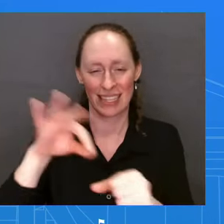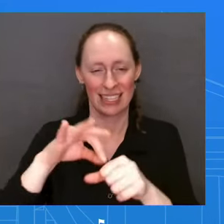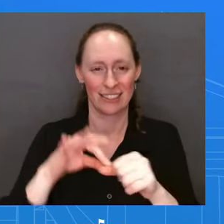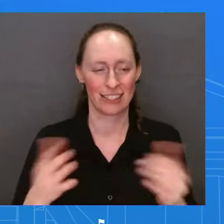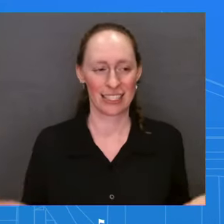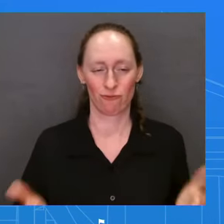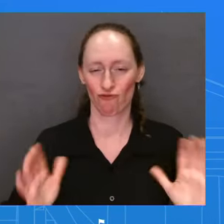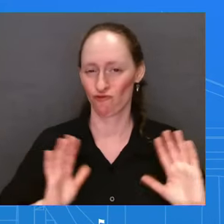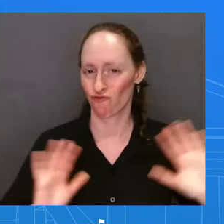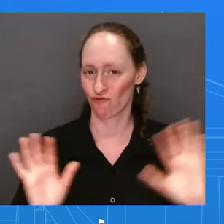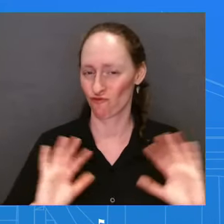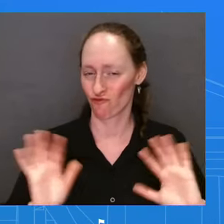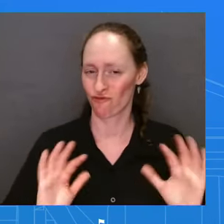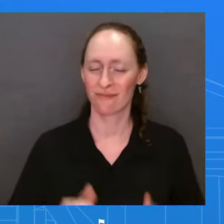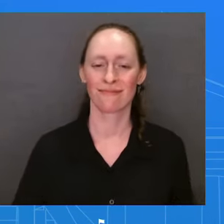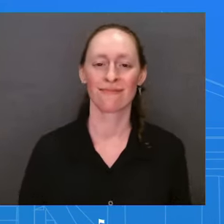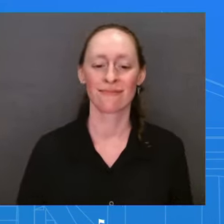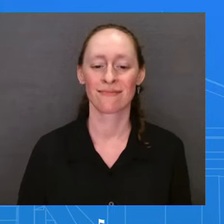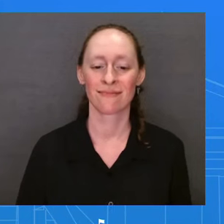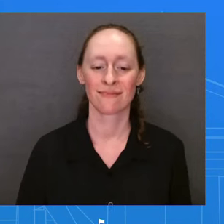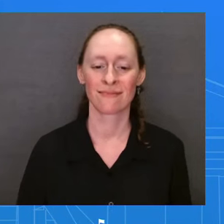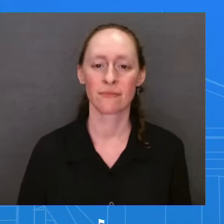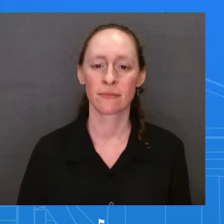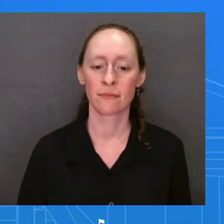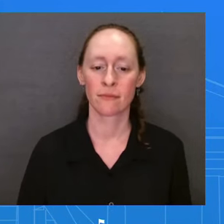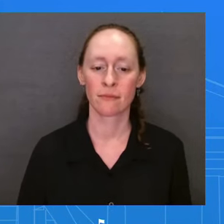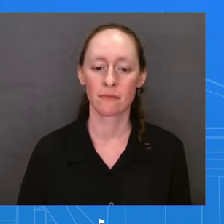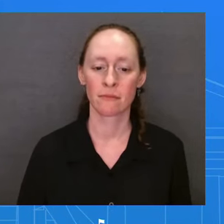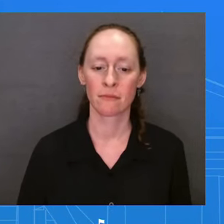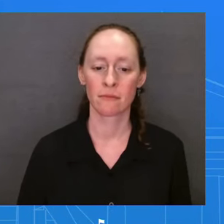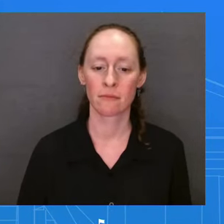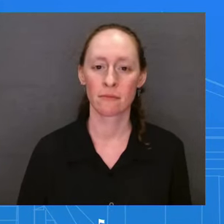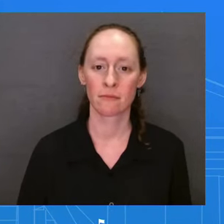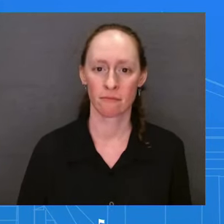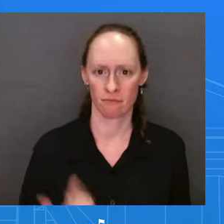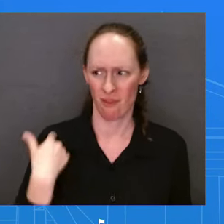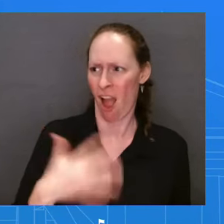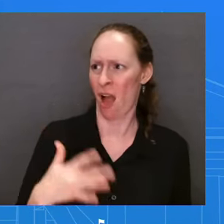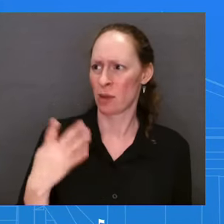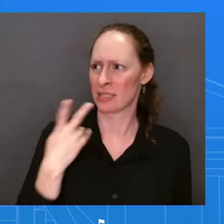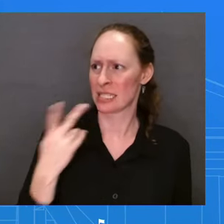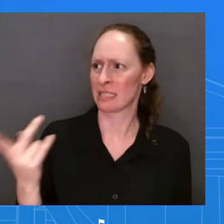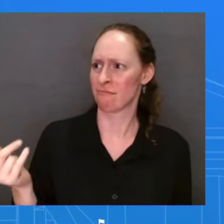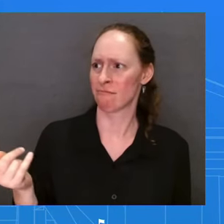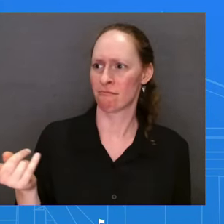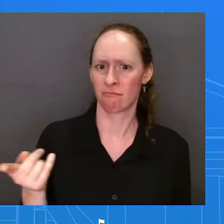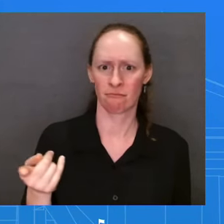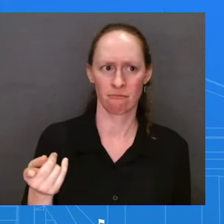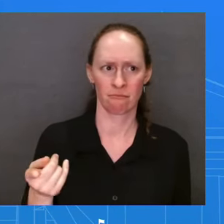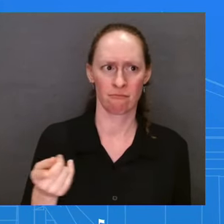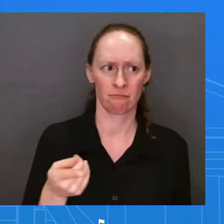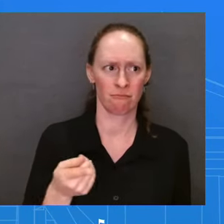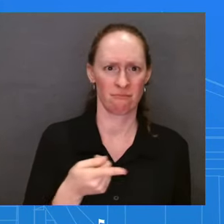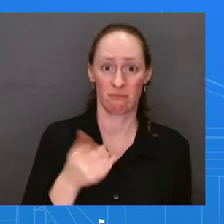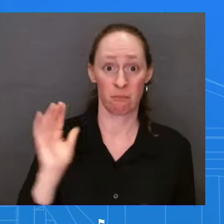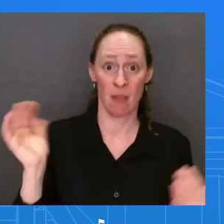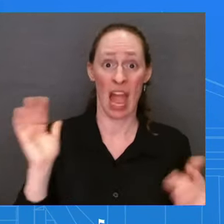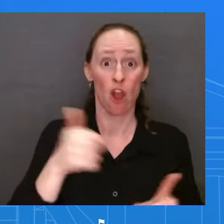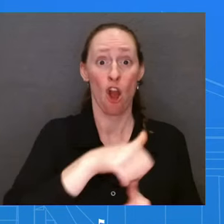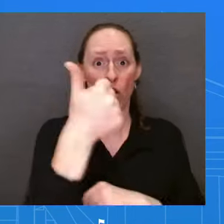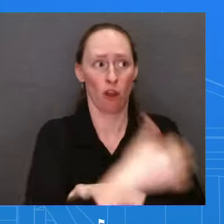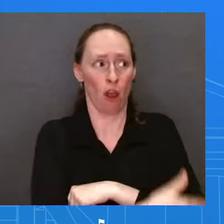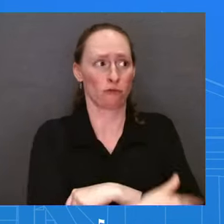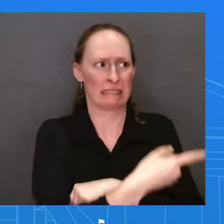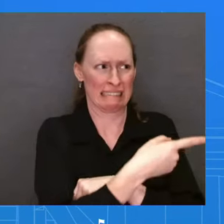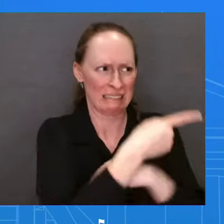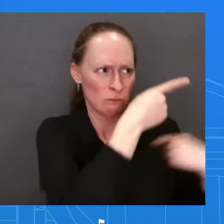the strongest and fastest economic recovery of any major economy in the world. So we've already seen. I just talked